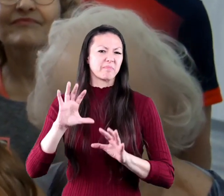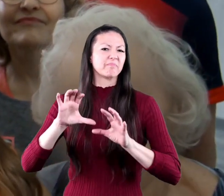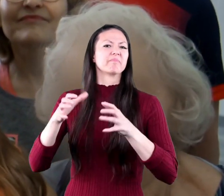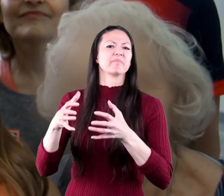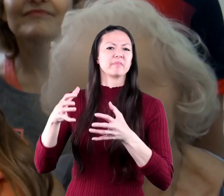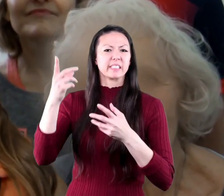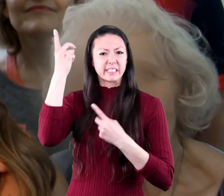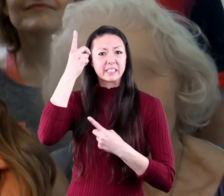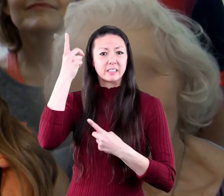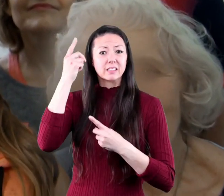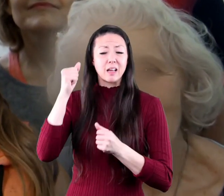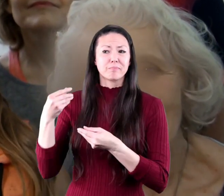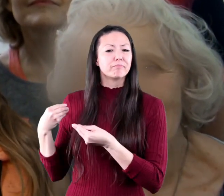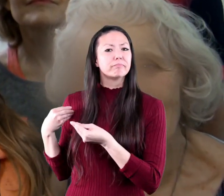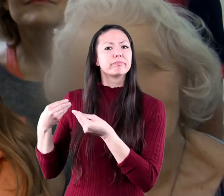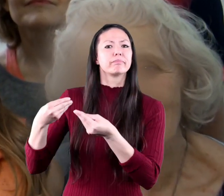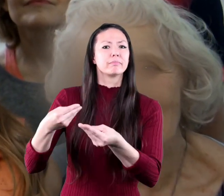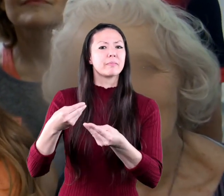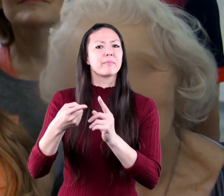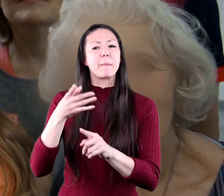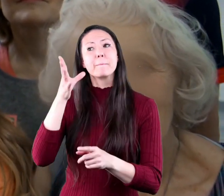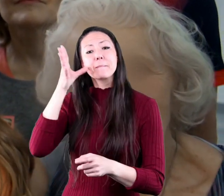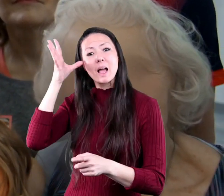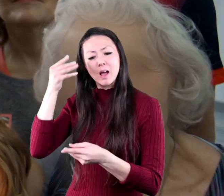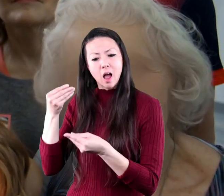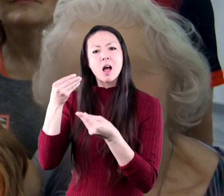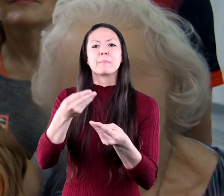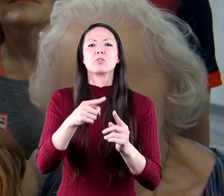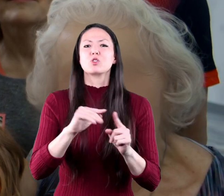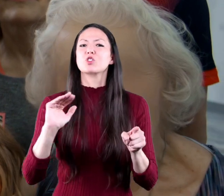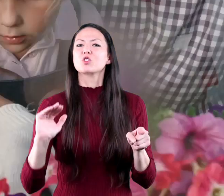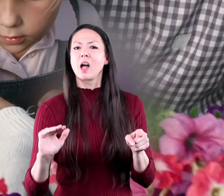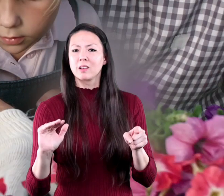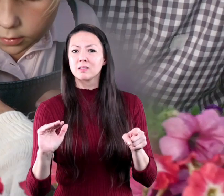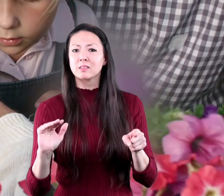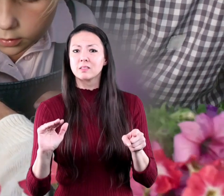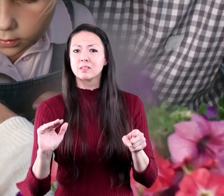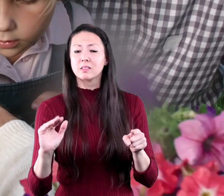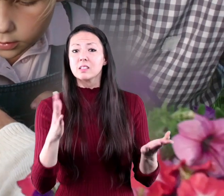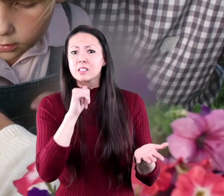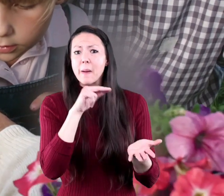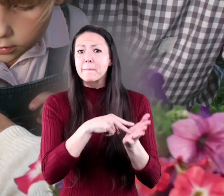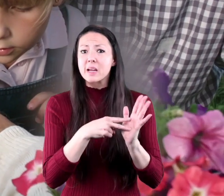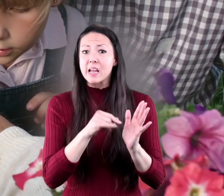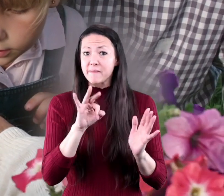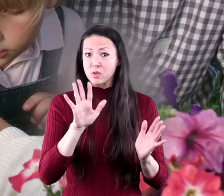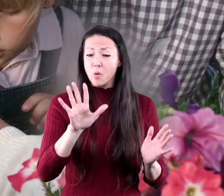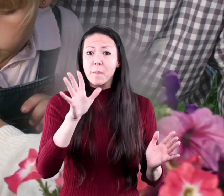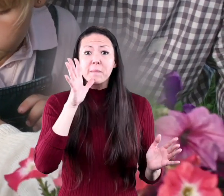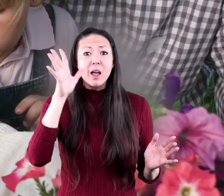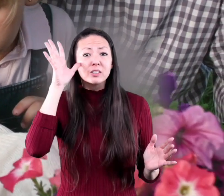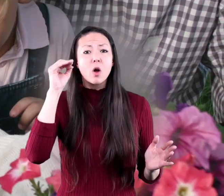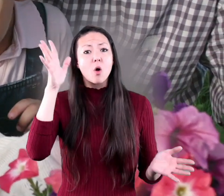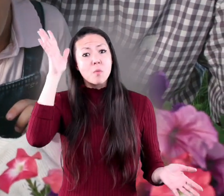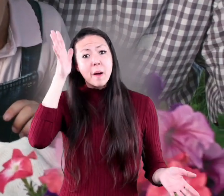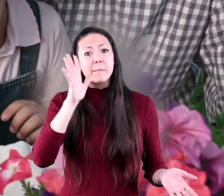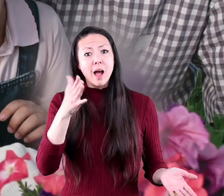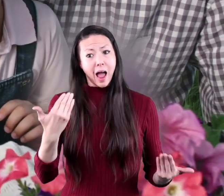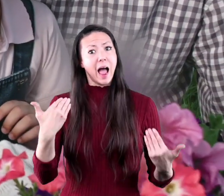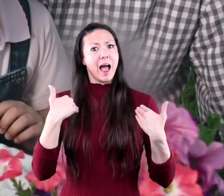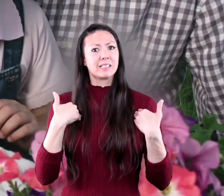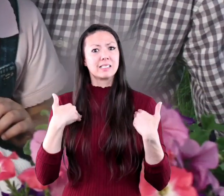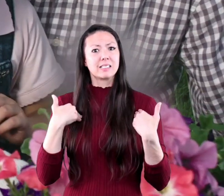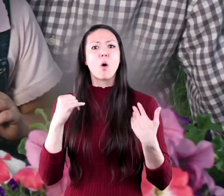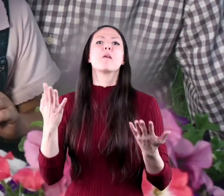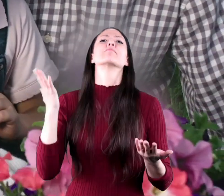diseases that can be passed down from a parent to a child that does not mean that if your parent or grandparent had or